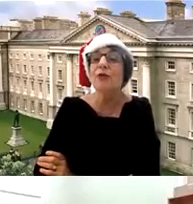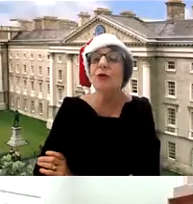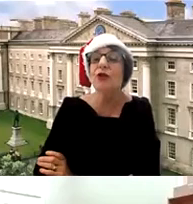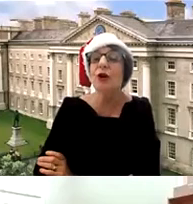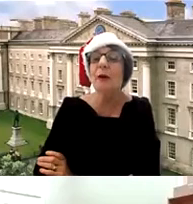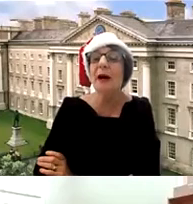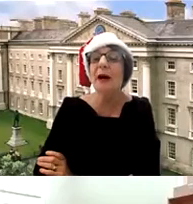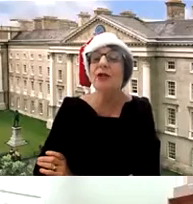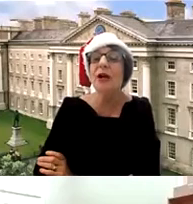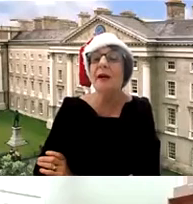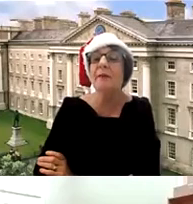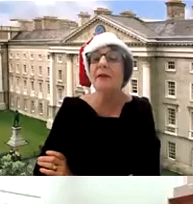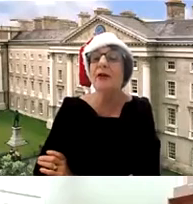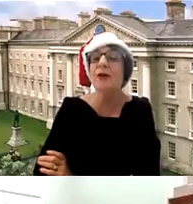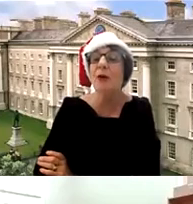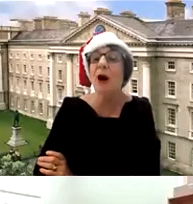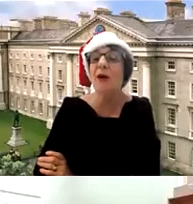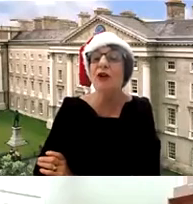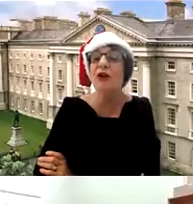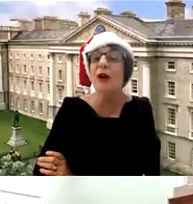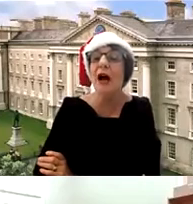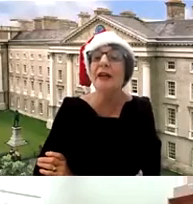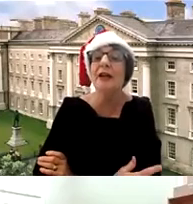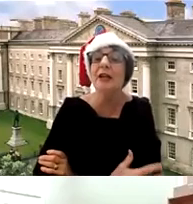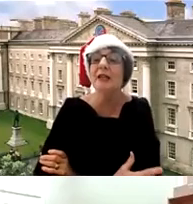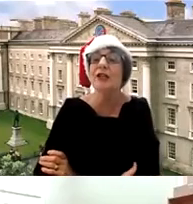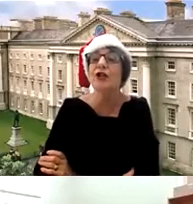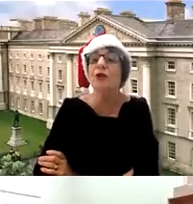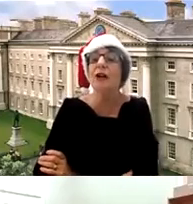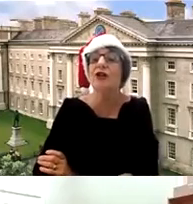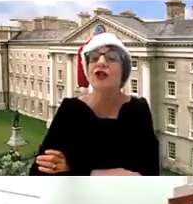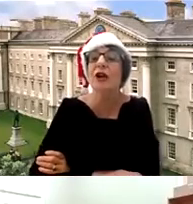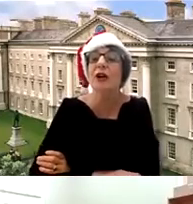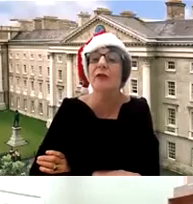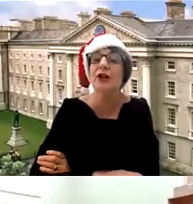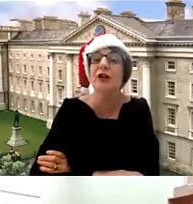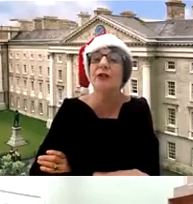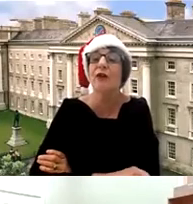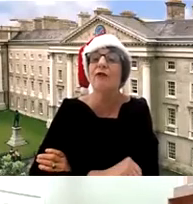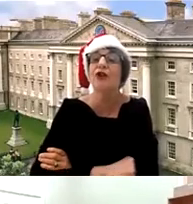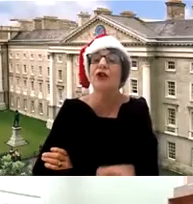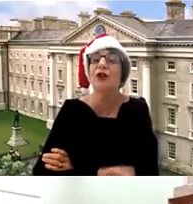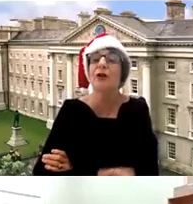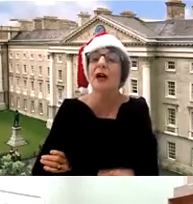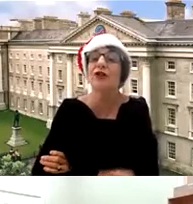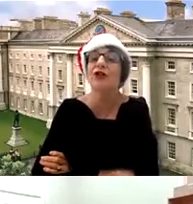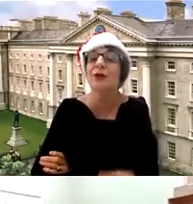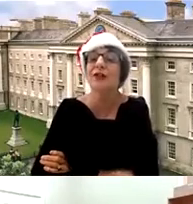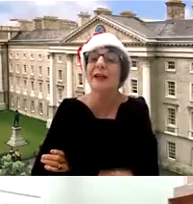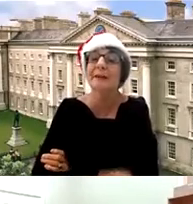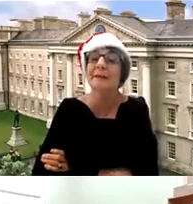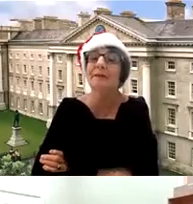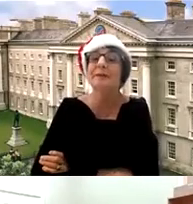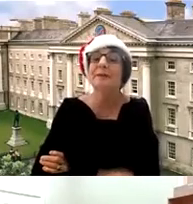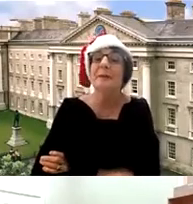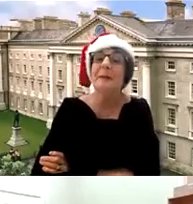to talk about um you know how your any ideas that you would like to share in terms of what you're doing at steward's